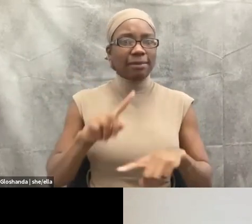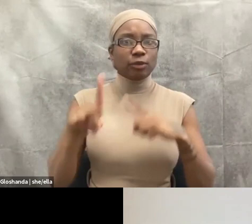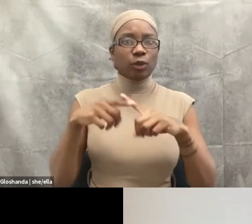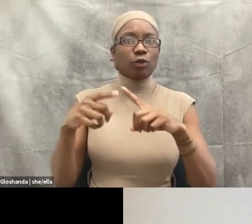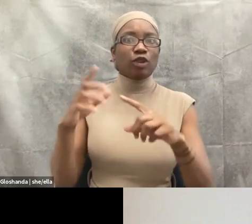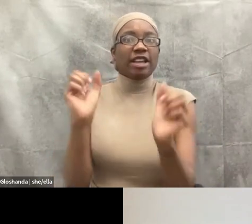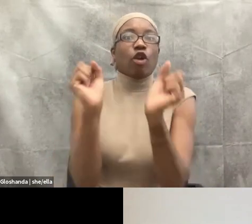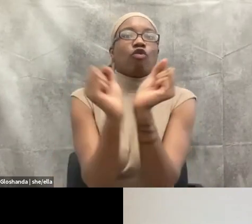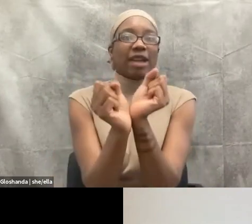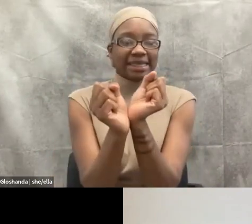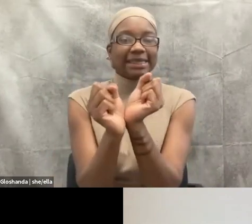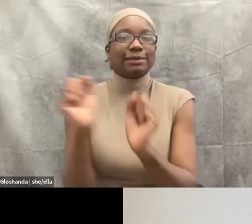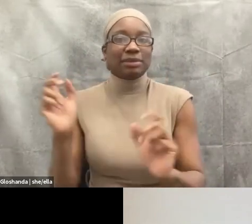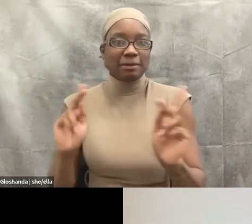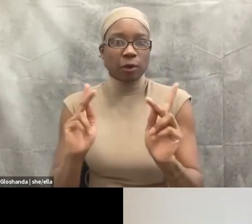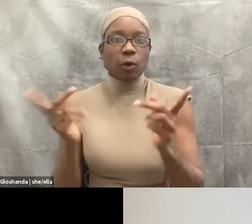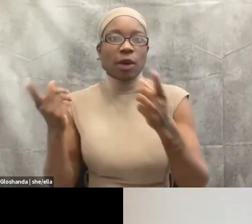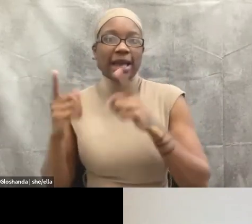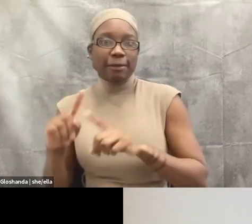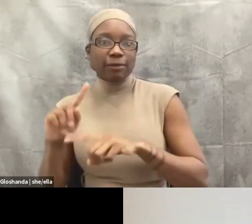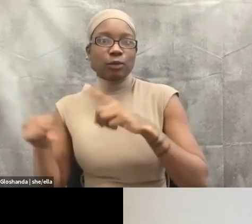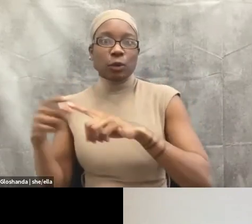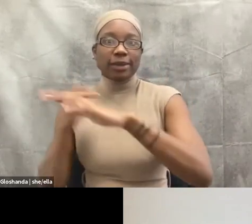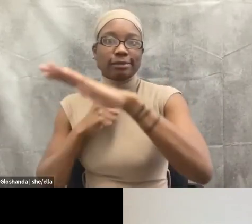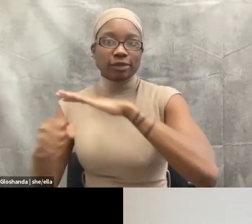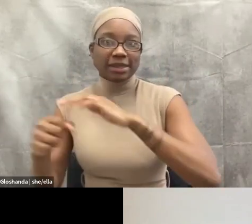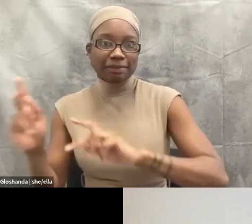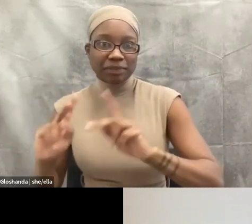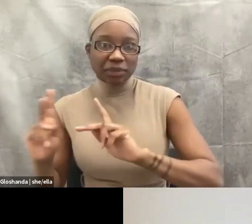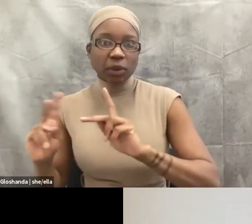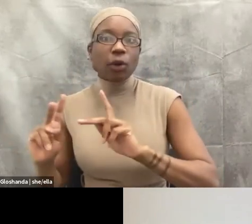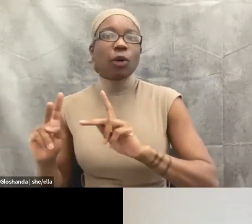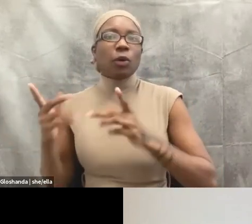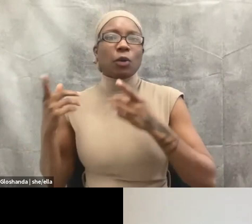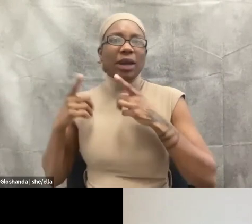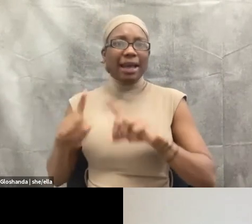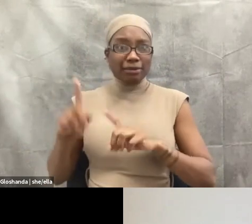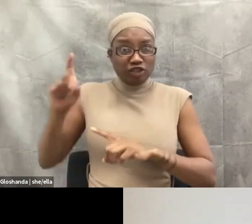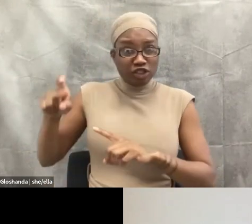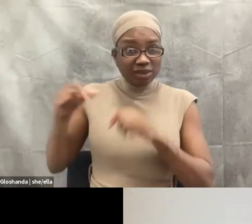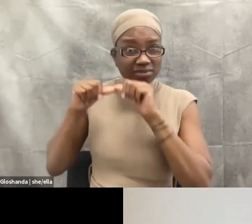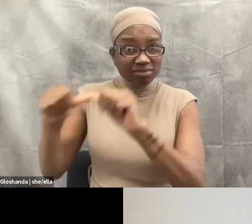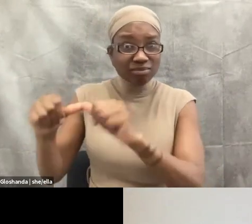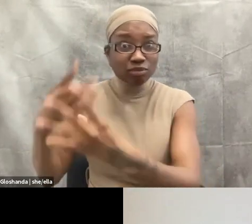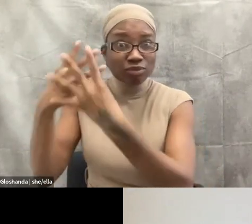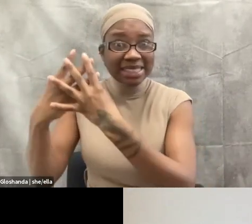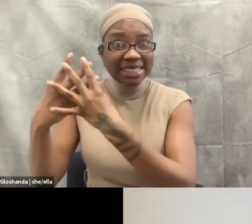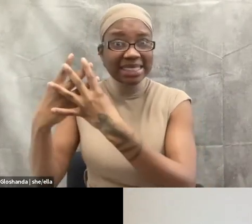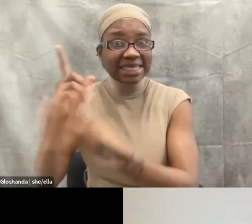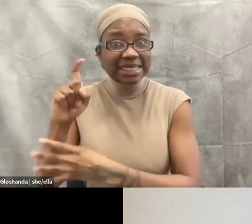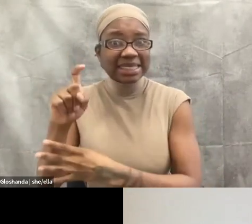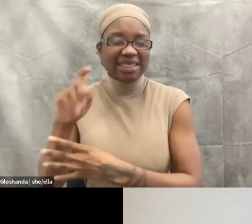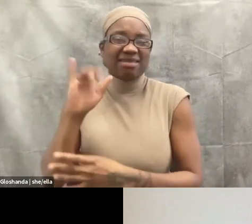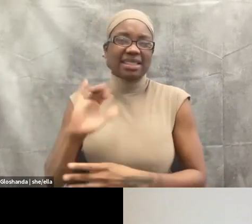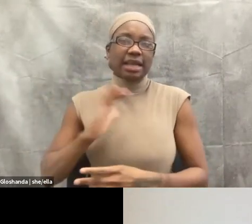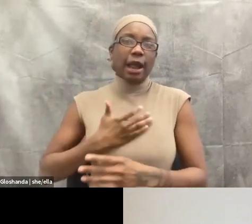exist, which as a part of NAASW, we are all abolitionists. So I'm here to share with you and learn from you and learn with you about how to bring